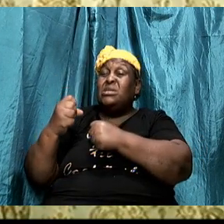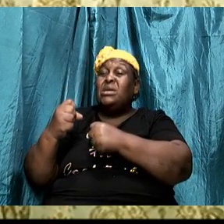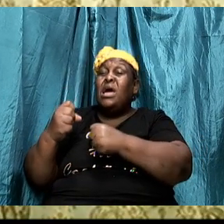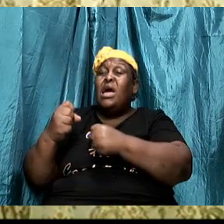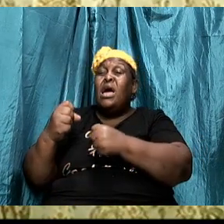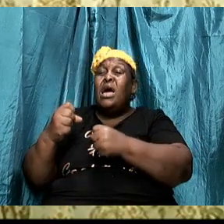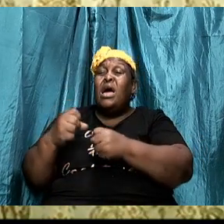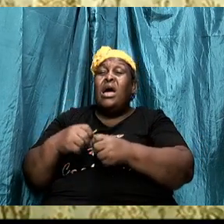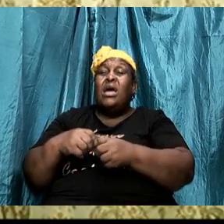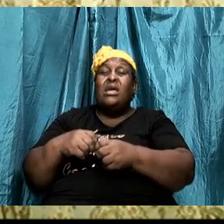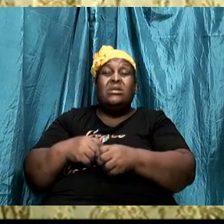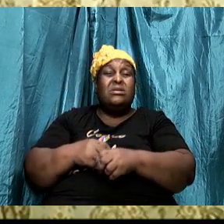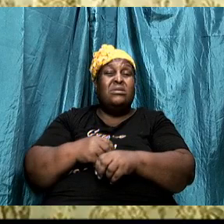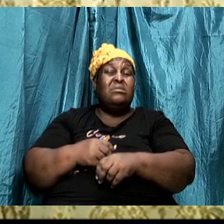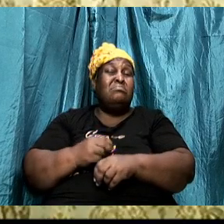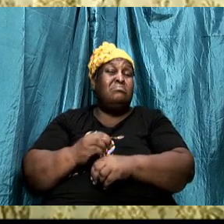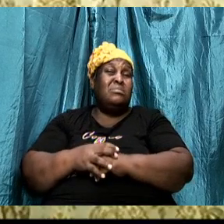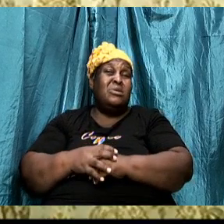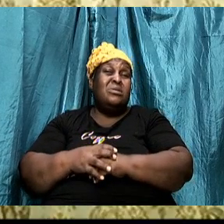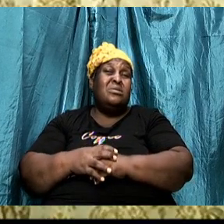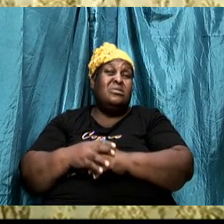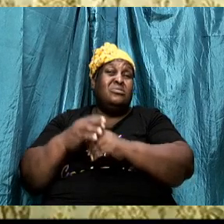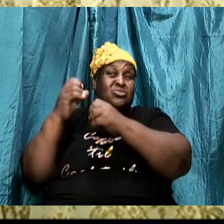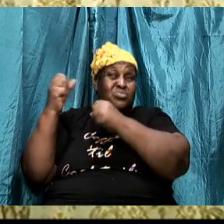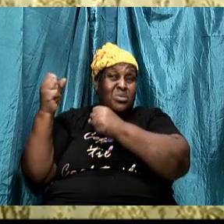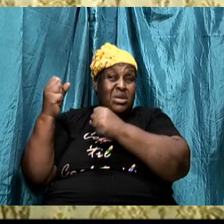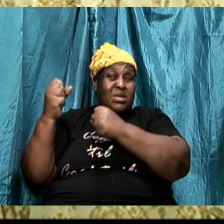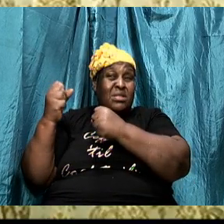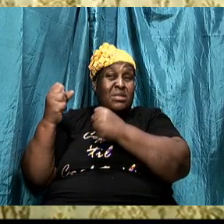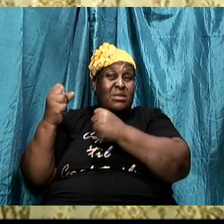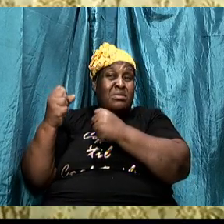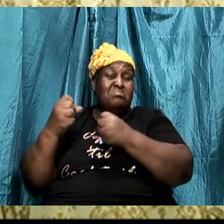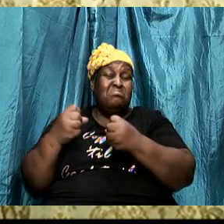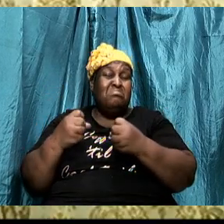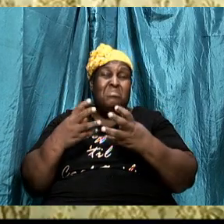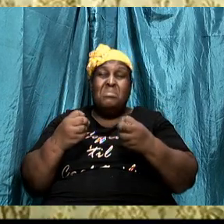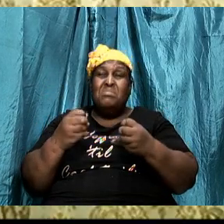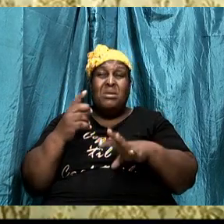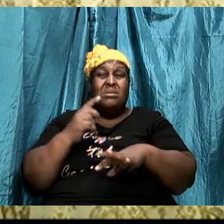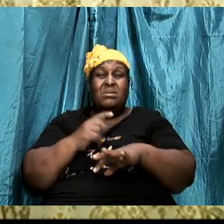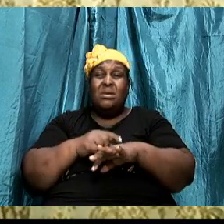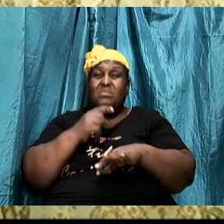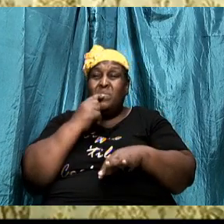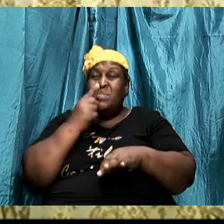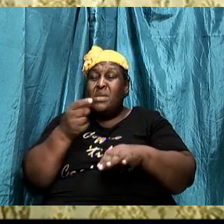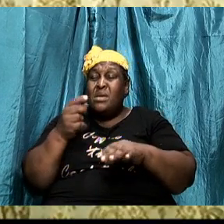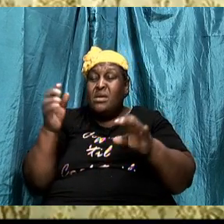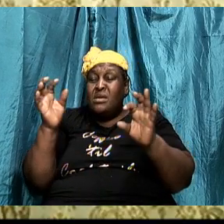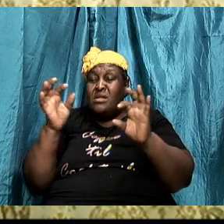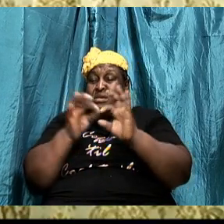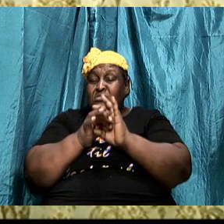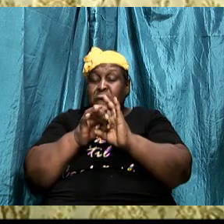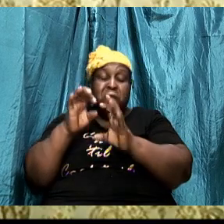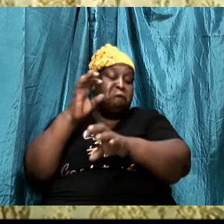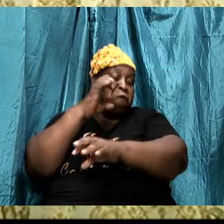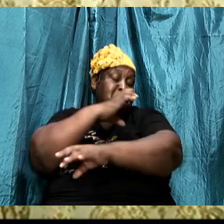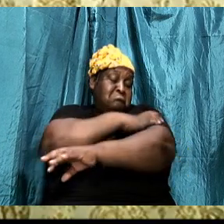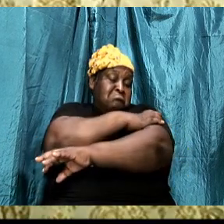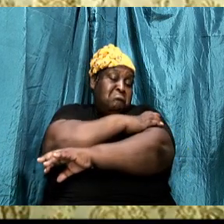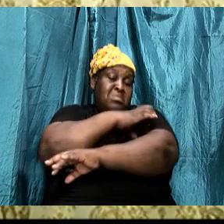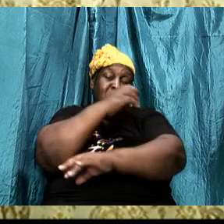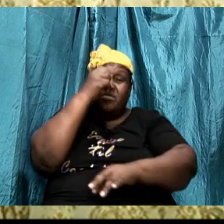katei strength, might. In the Bible, strength is often linked to the power of God.